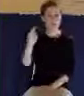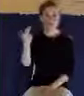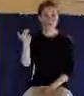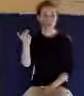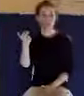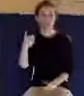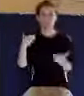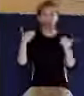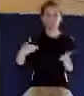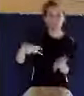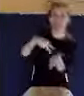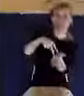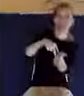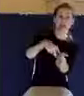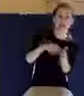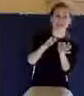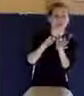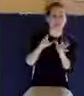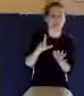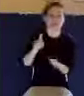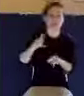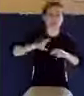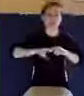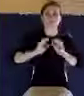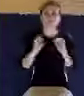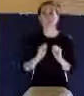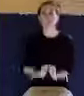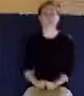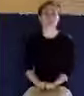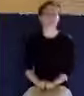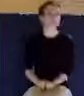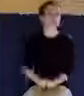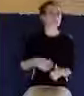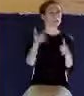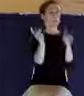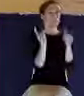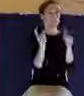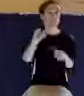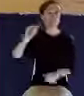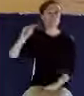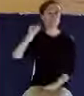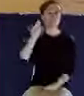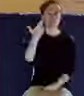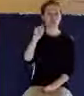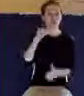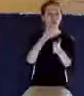stand for the reading of God's Word today, 1 John 5, verse 1.